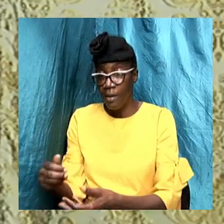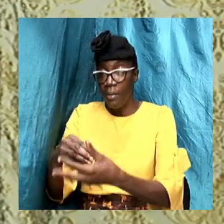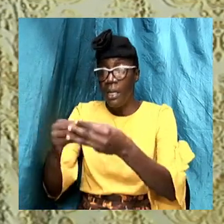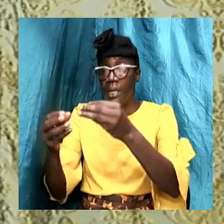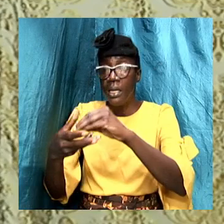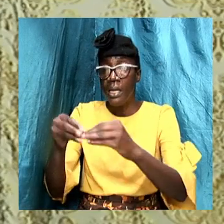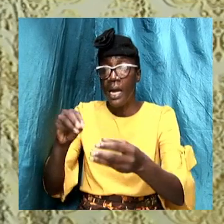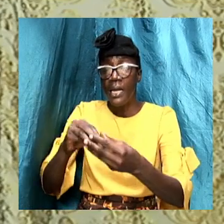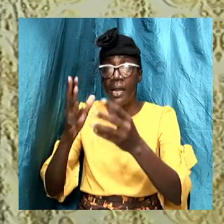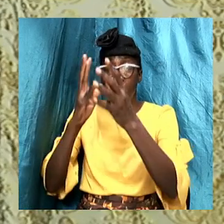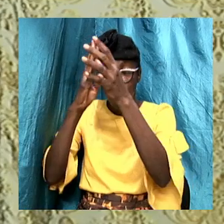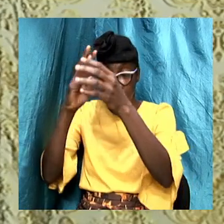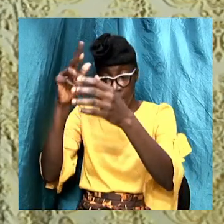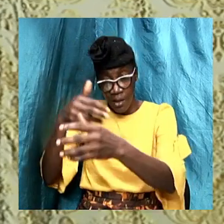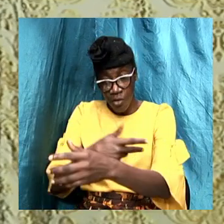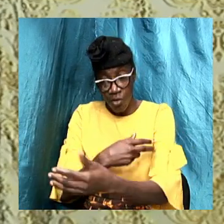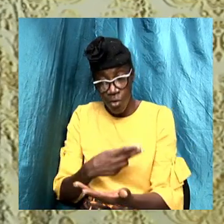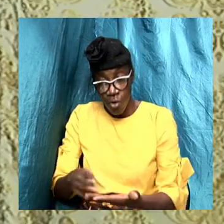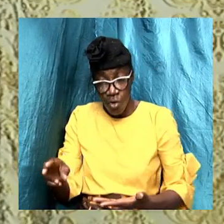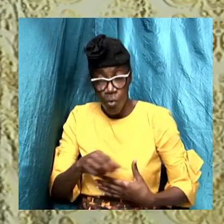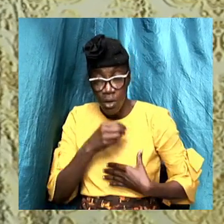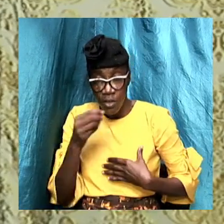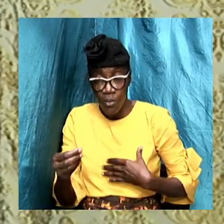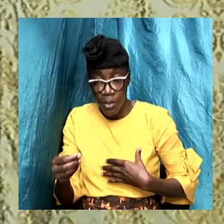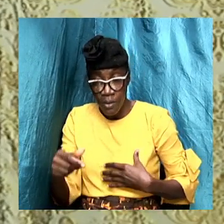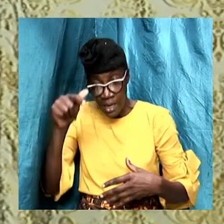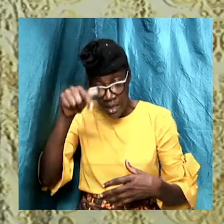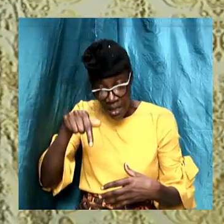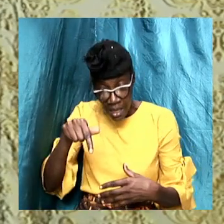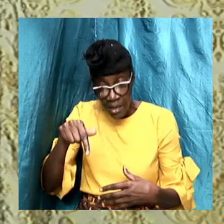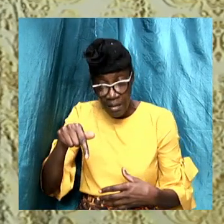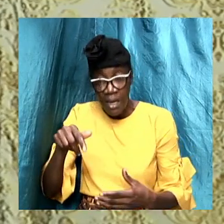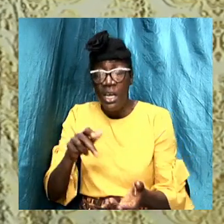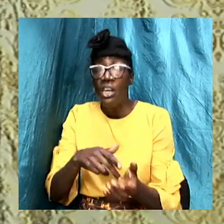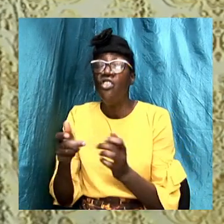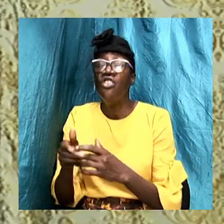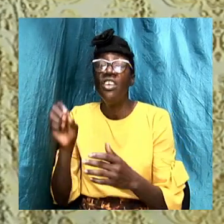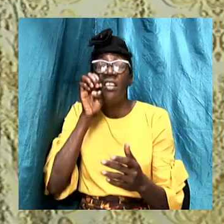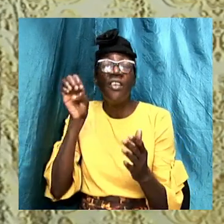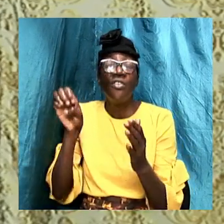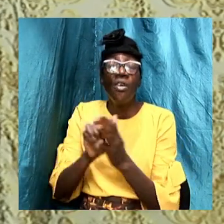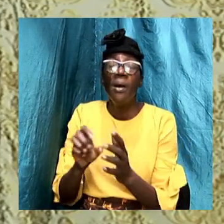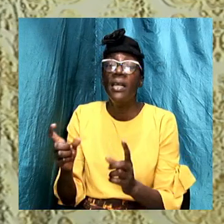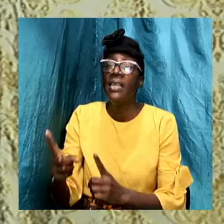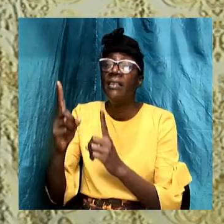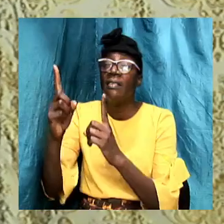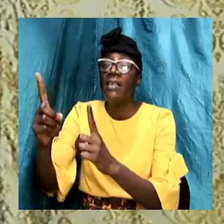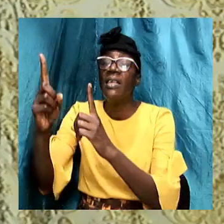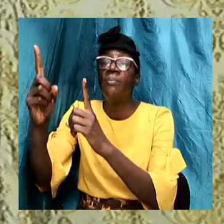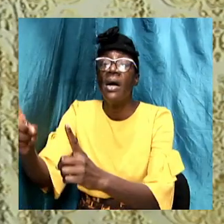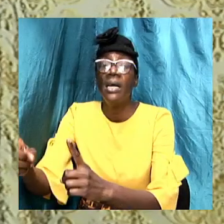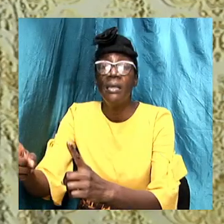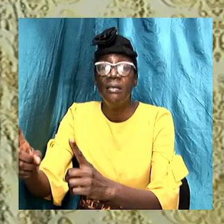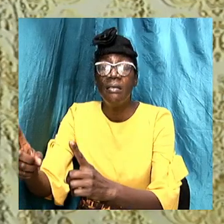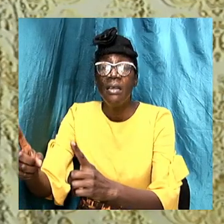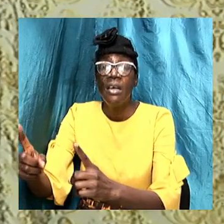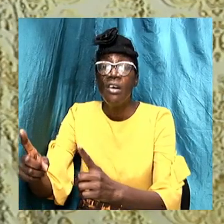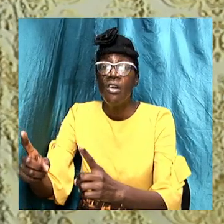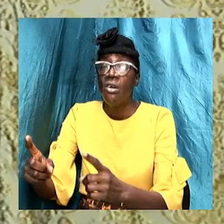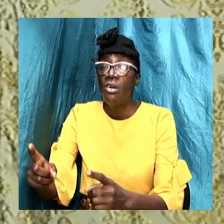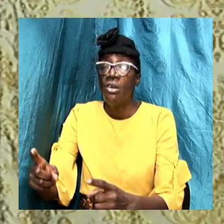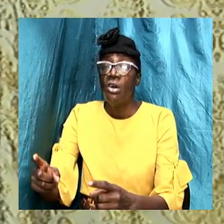Son and Holy Ghost however in this passage Jesus commanded the disciples to baptize in the name